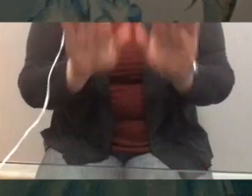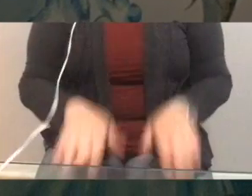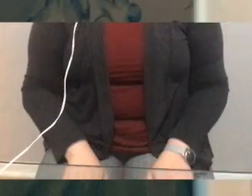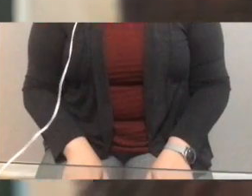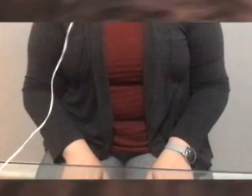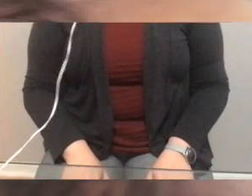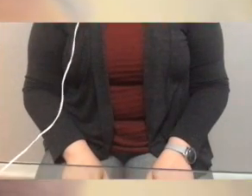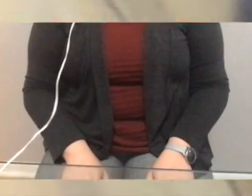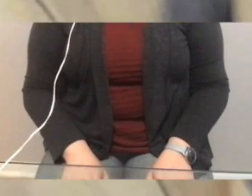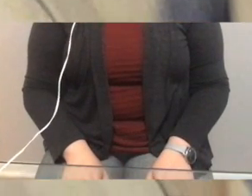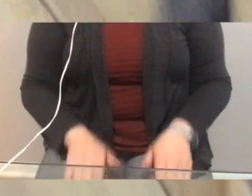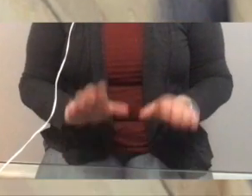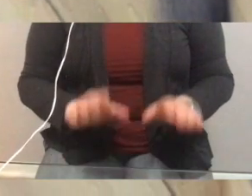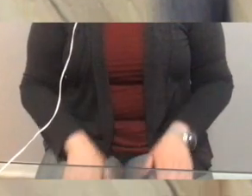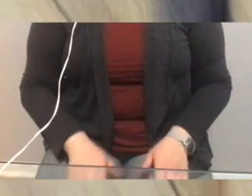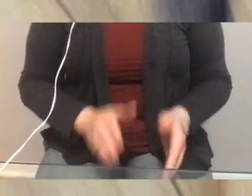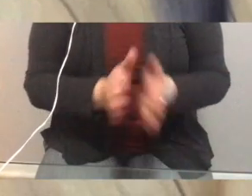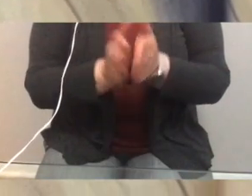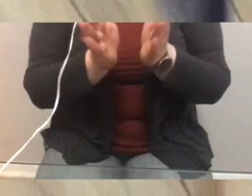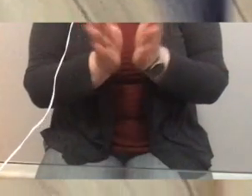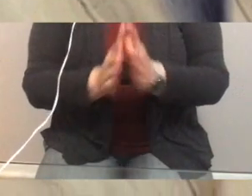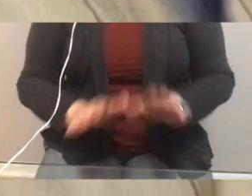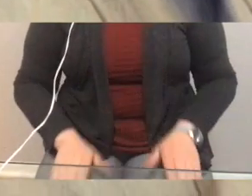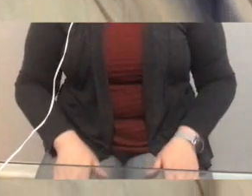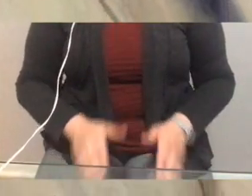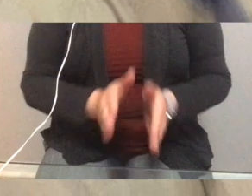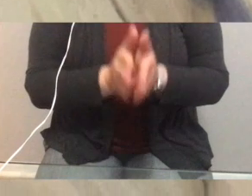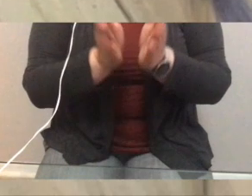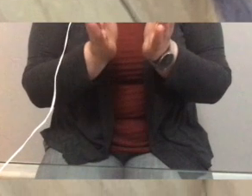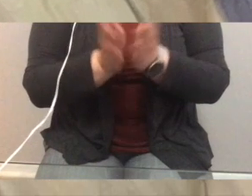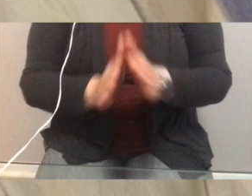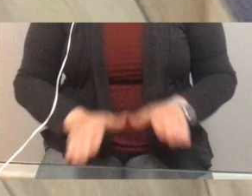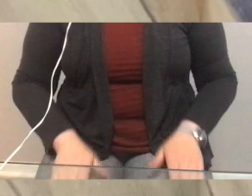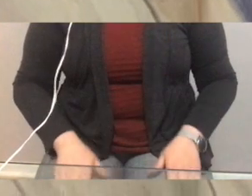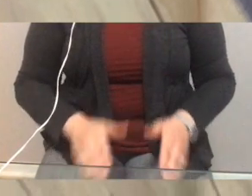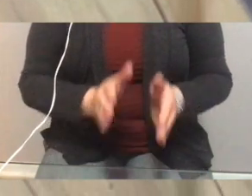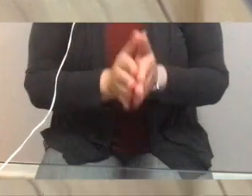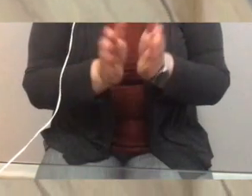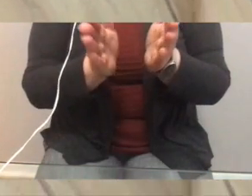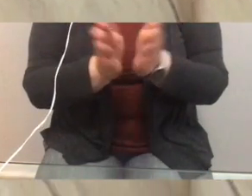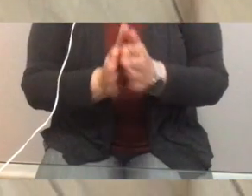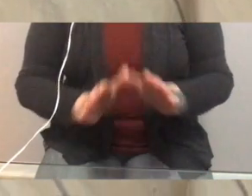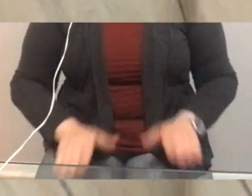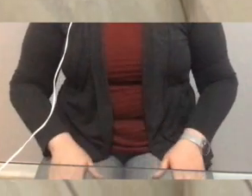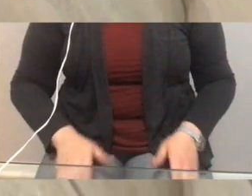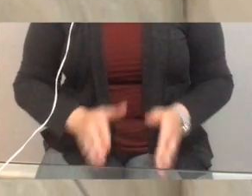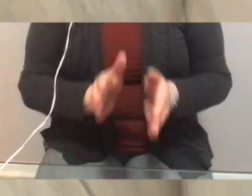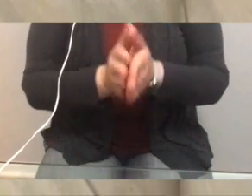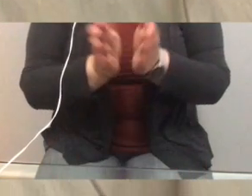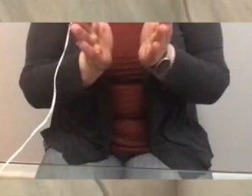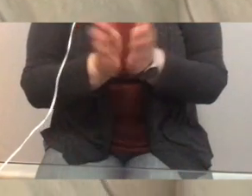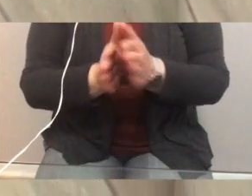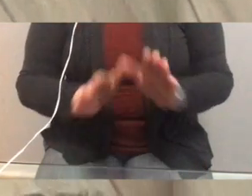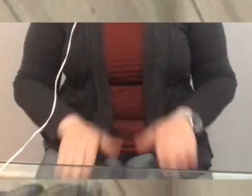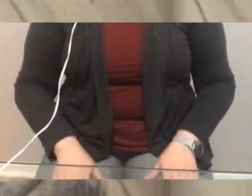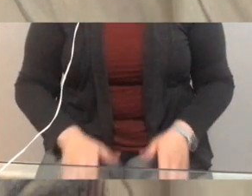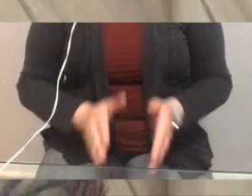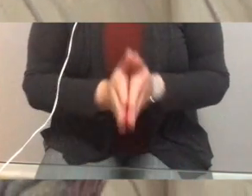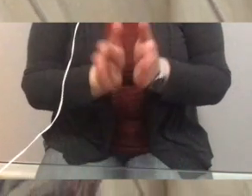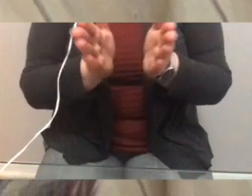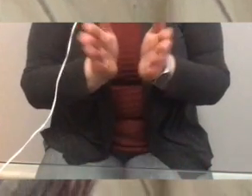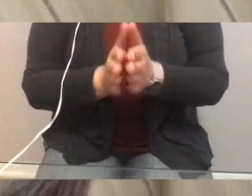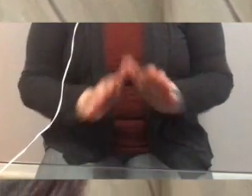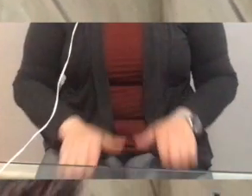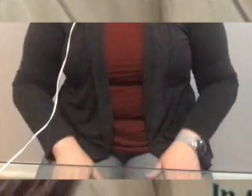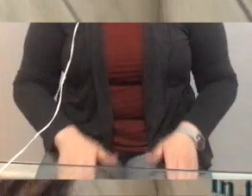water in what shall I get it dear Liza dear Liza in what